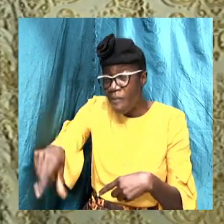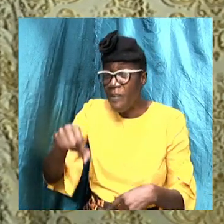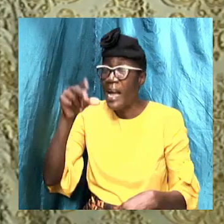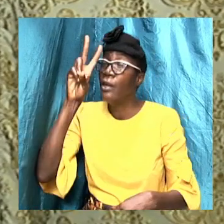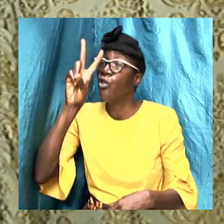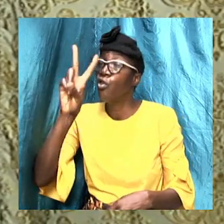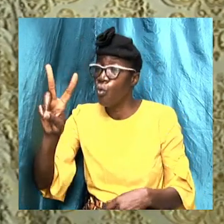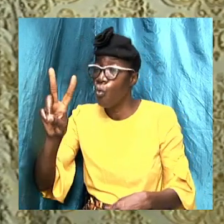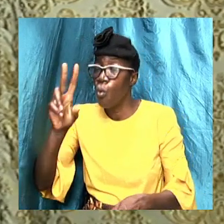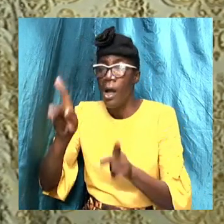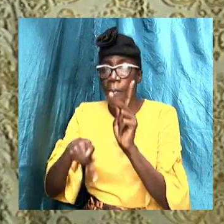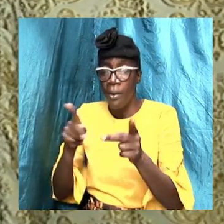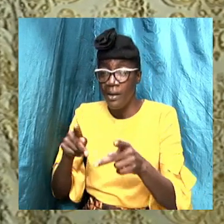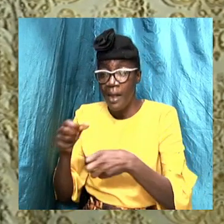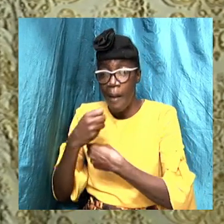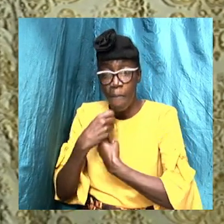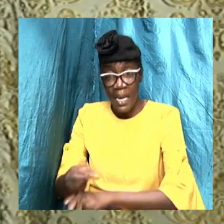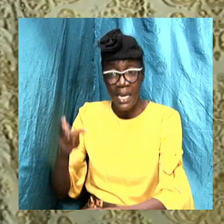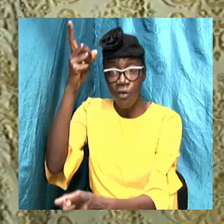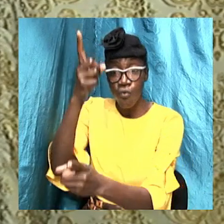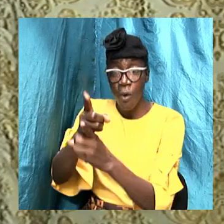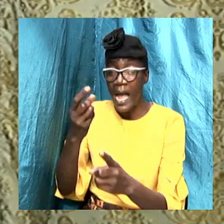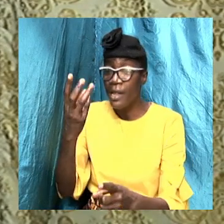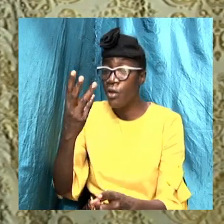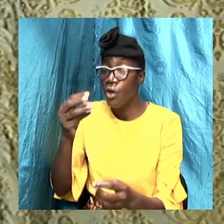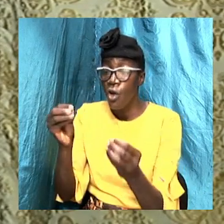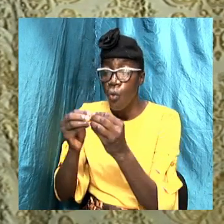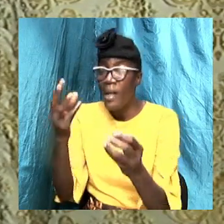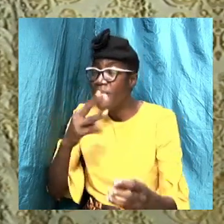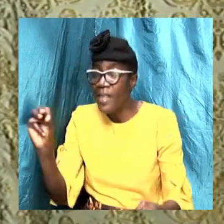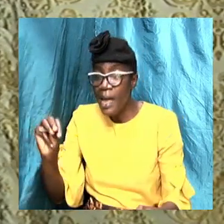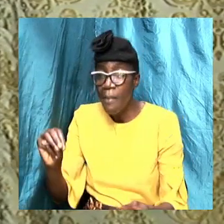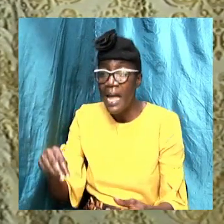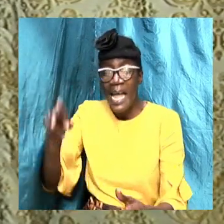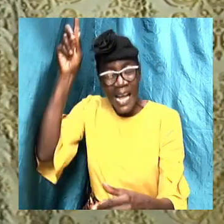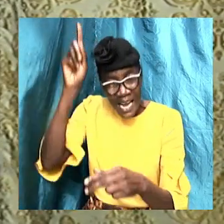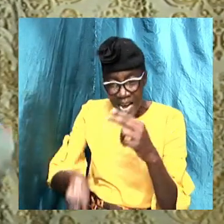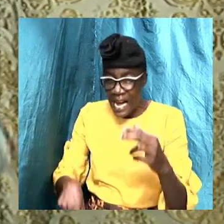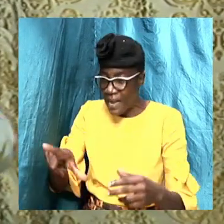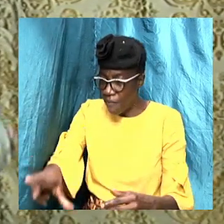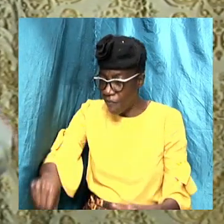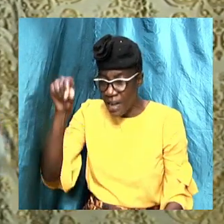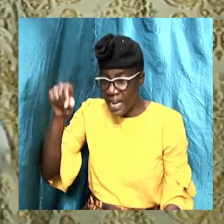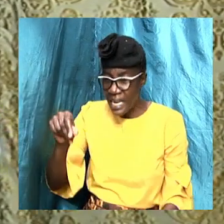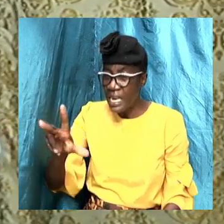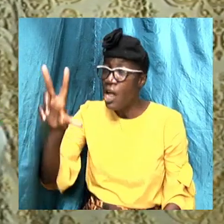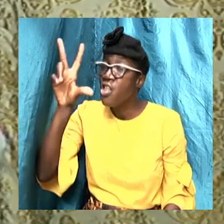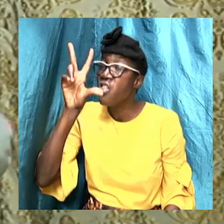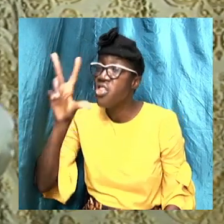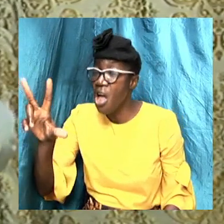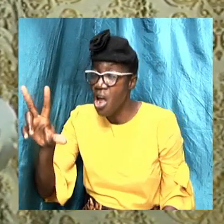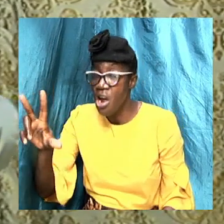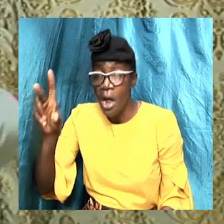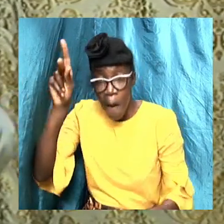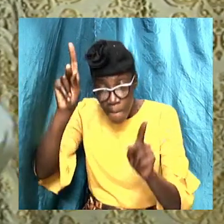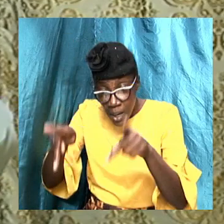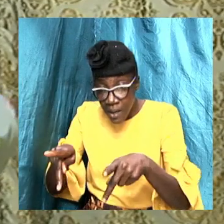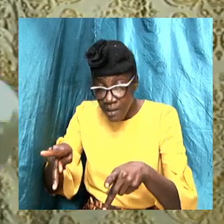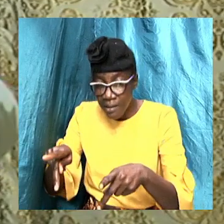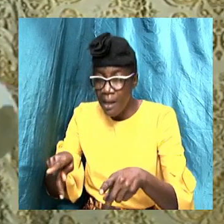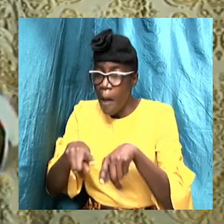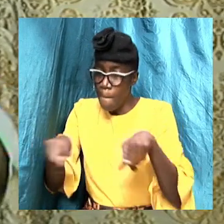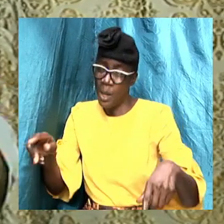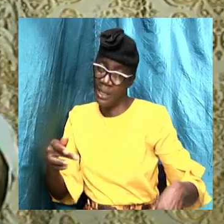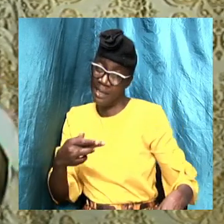made it right with them. And then the third one he could not find but his heart was now at the place where he was saying, God,